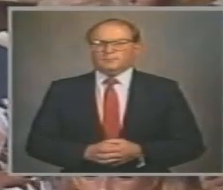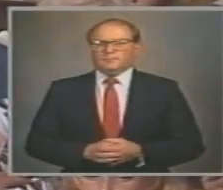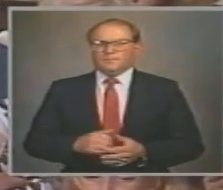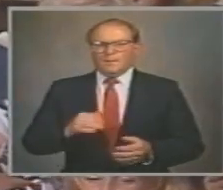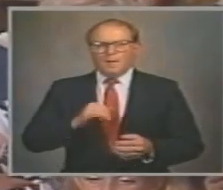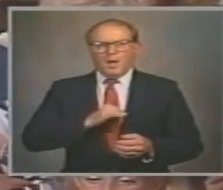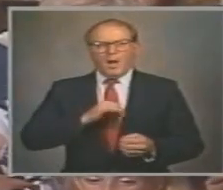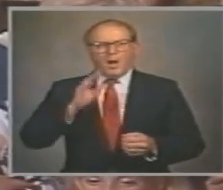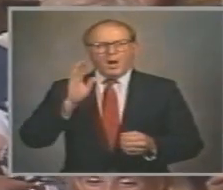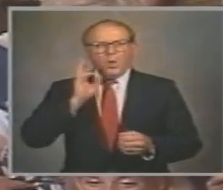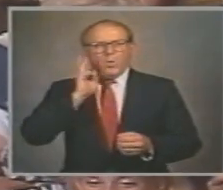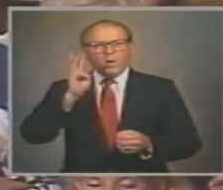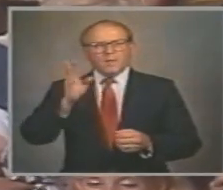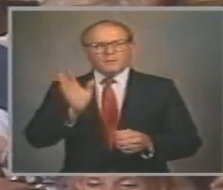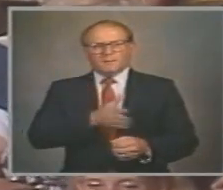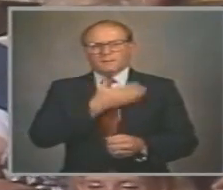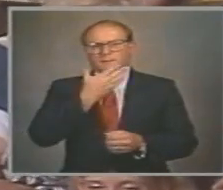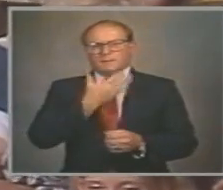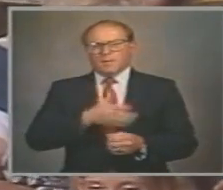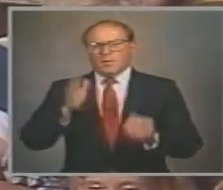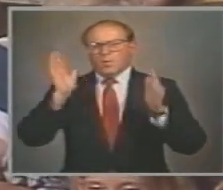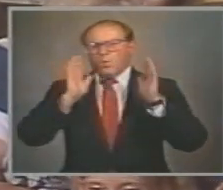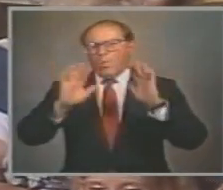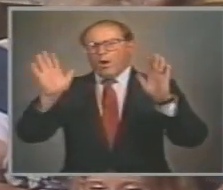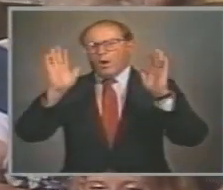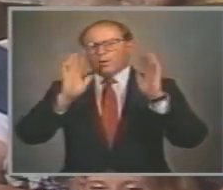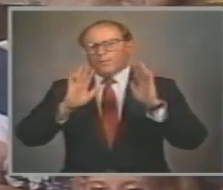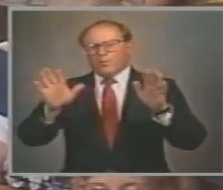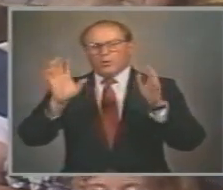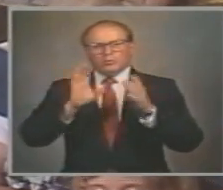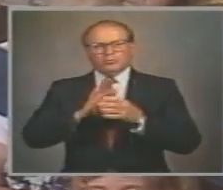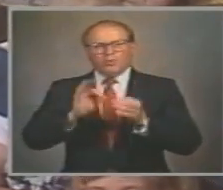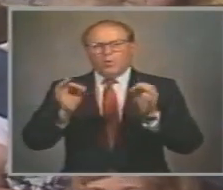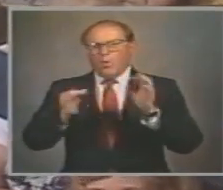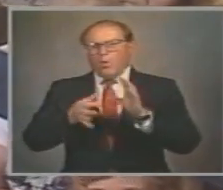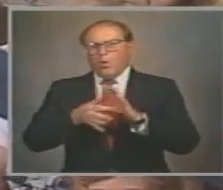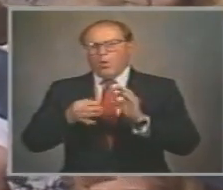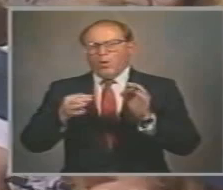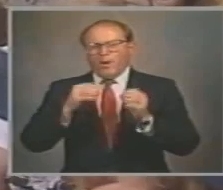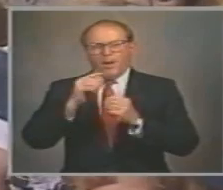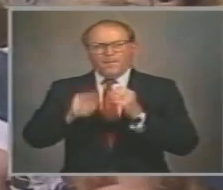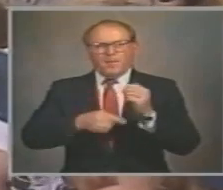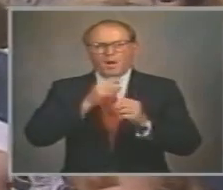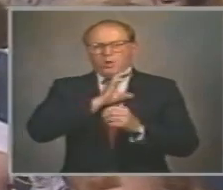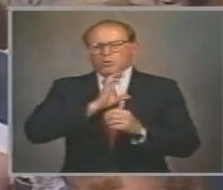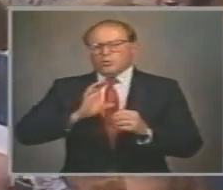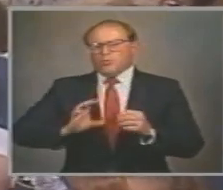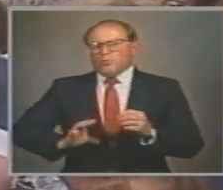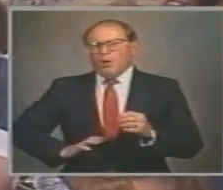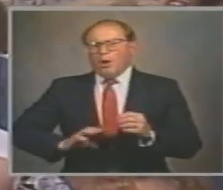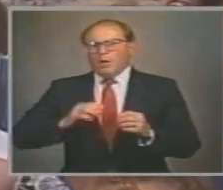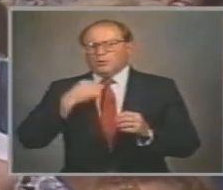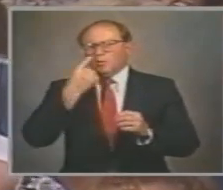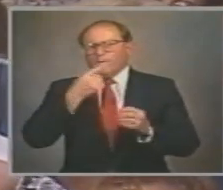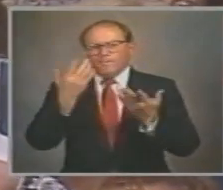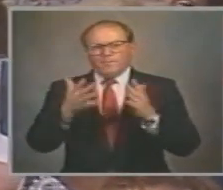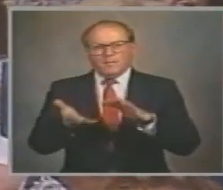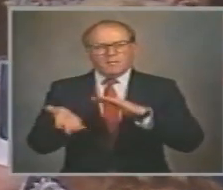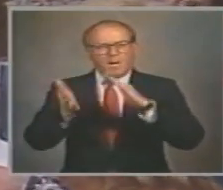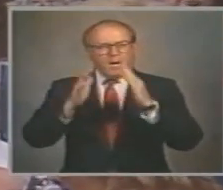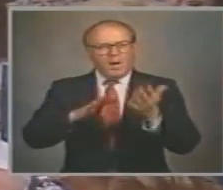I will sing the wondrous story Of the Christ who died for me